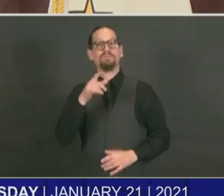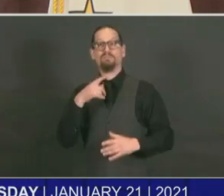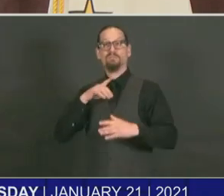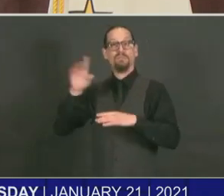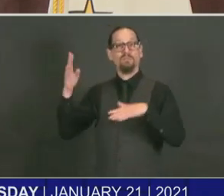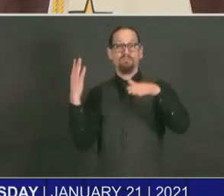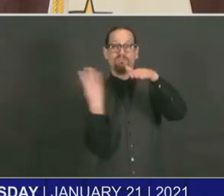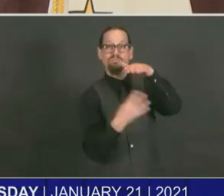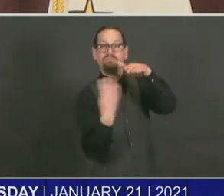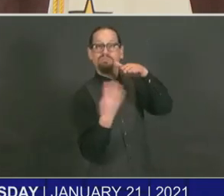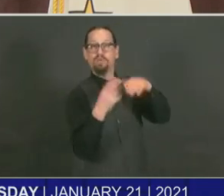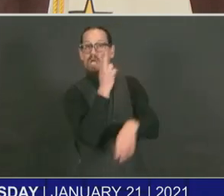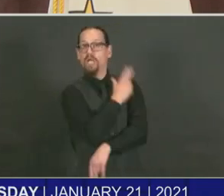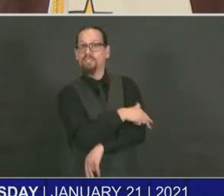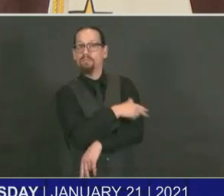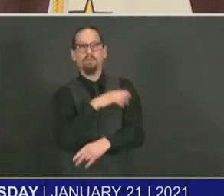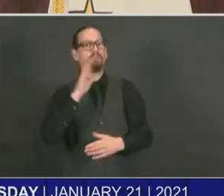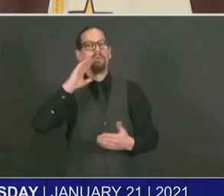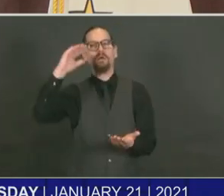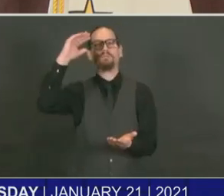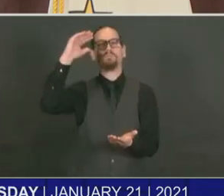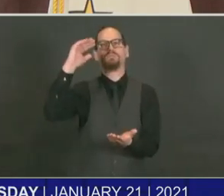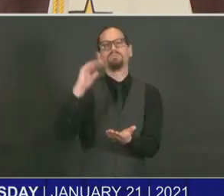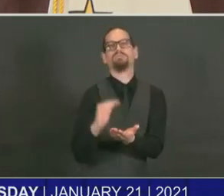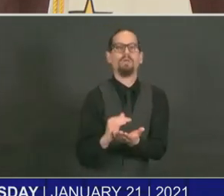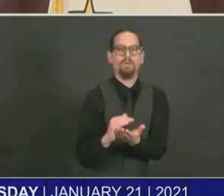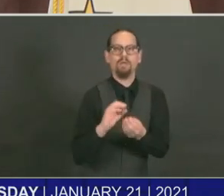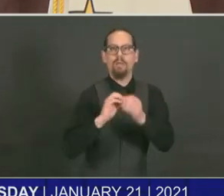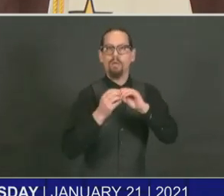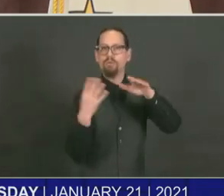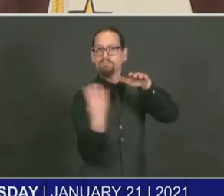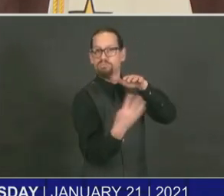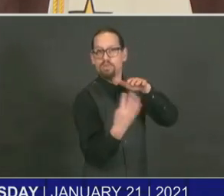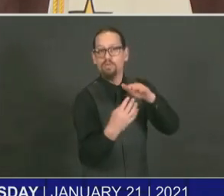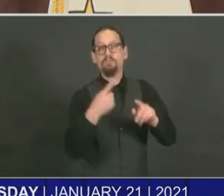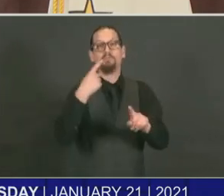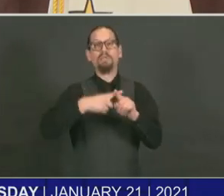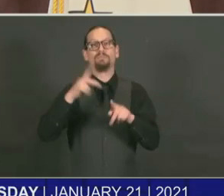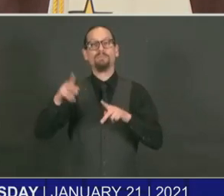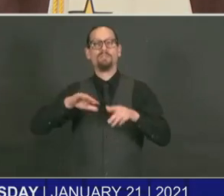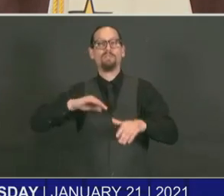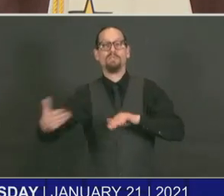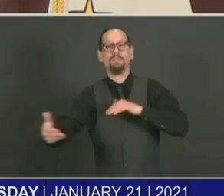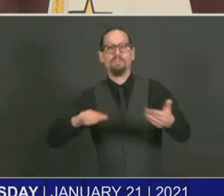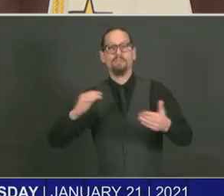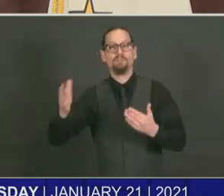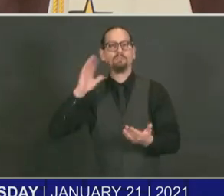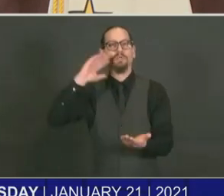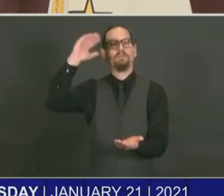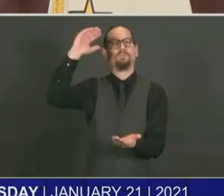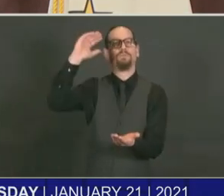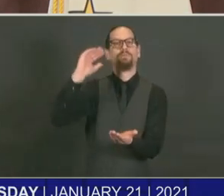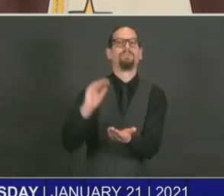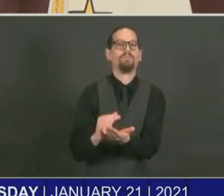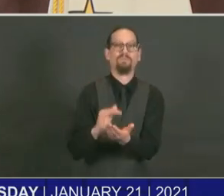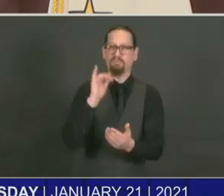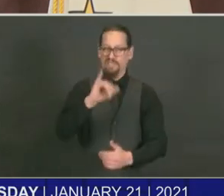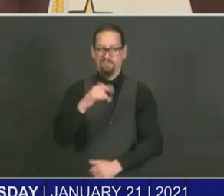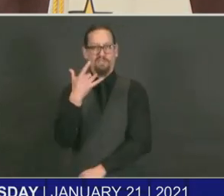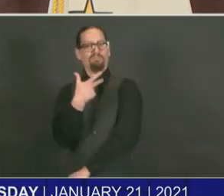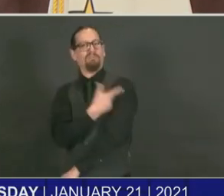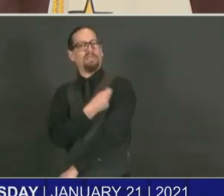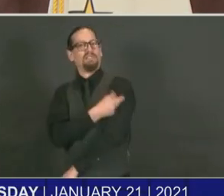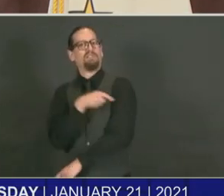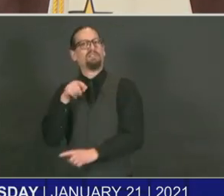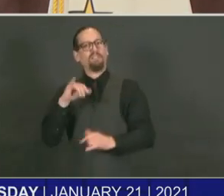what our focus is. We want to prevent hospitalizations and we want to keep people alive. This also allows